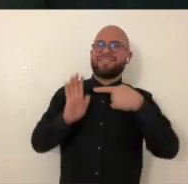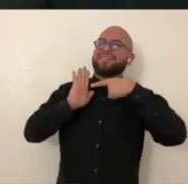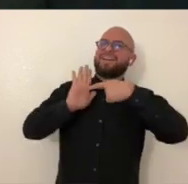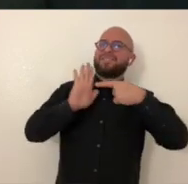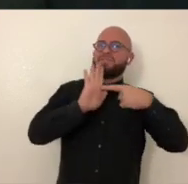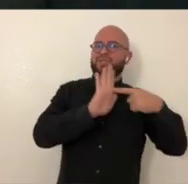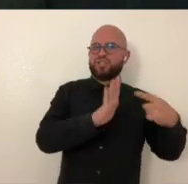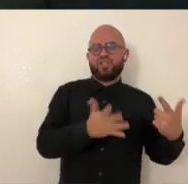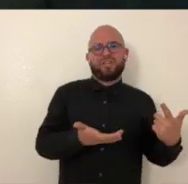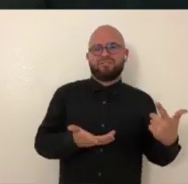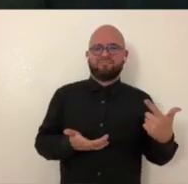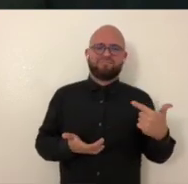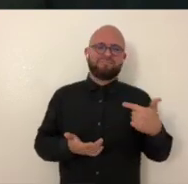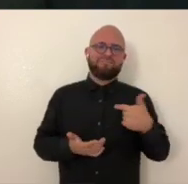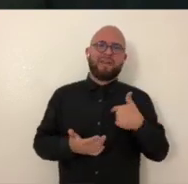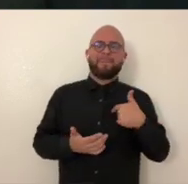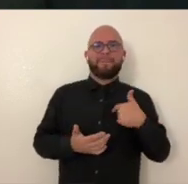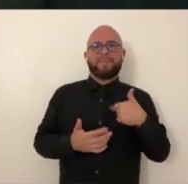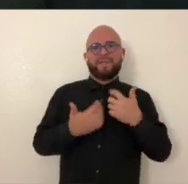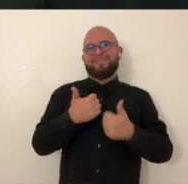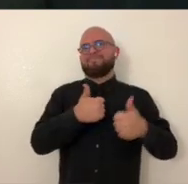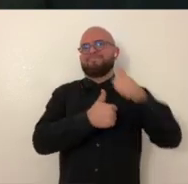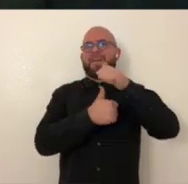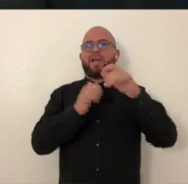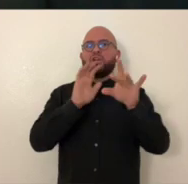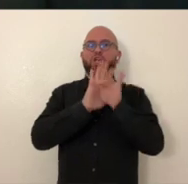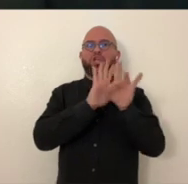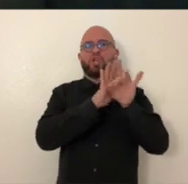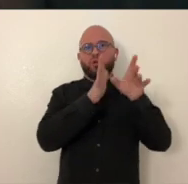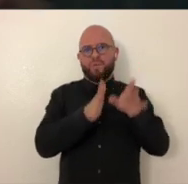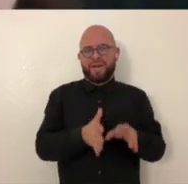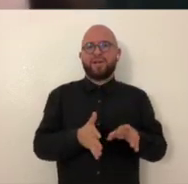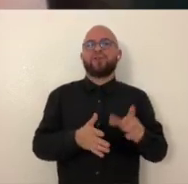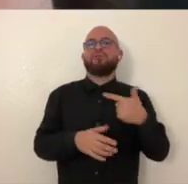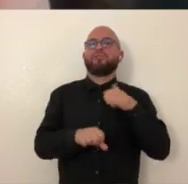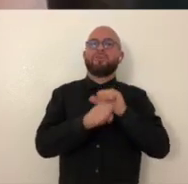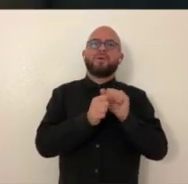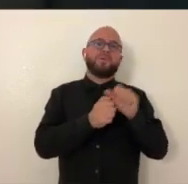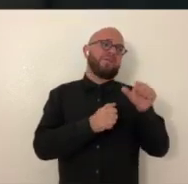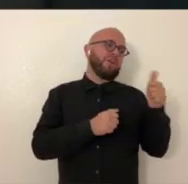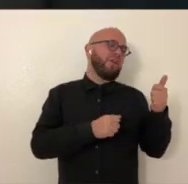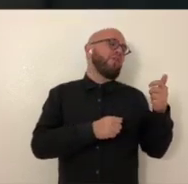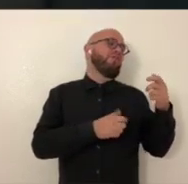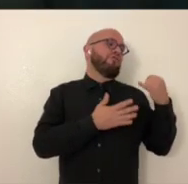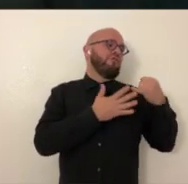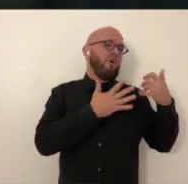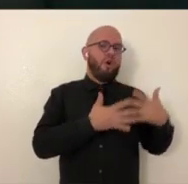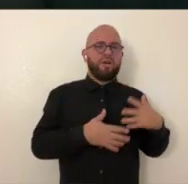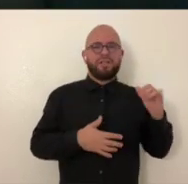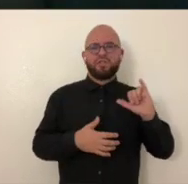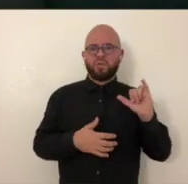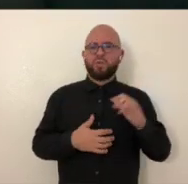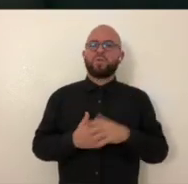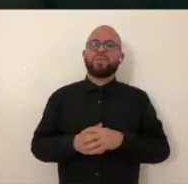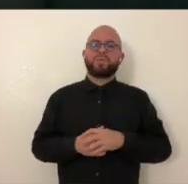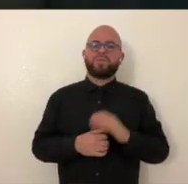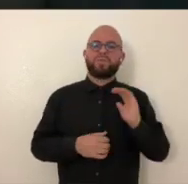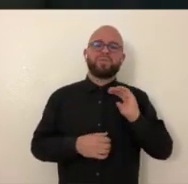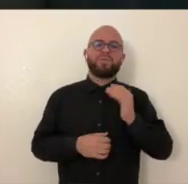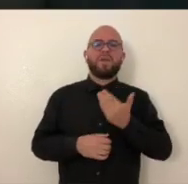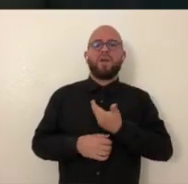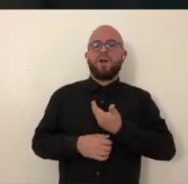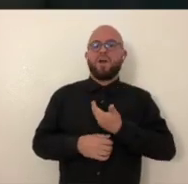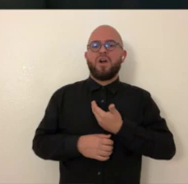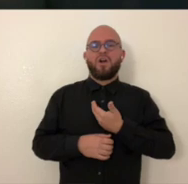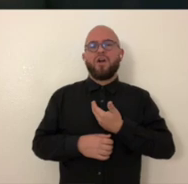on my second exhibition at MICA that I'm like, you know, the head curator for. I'm working with another artist at MICA as